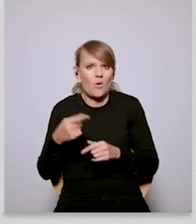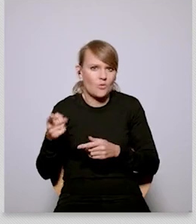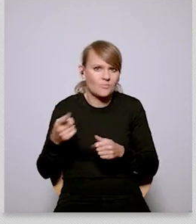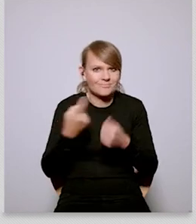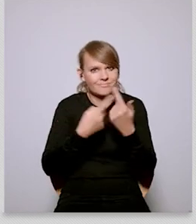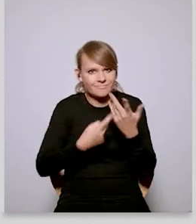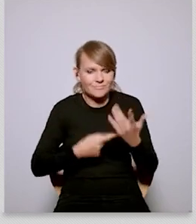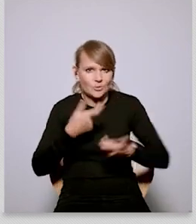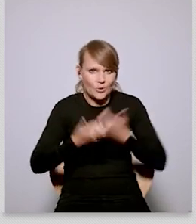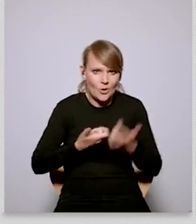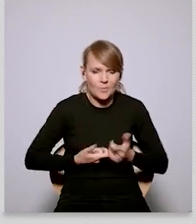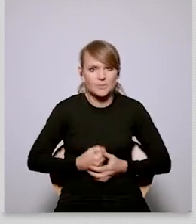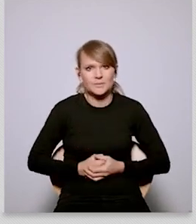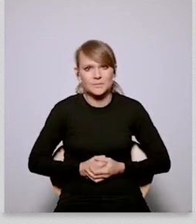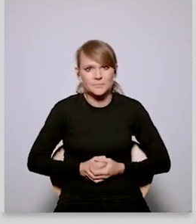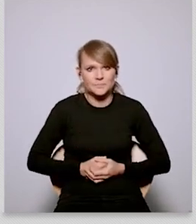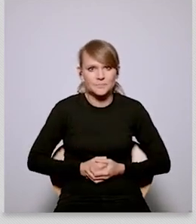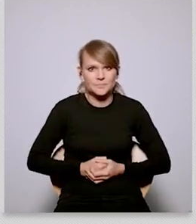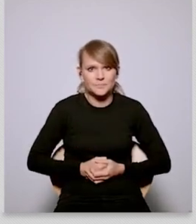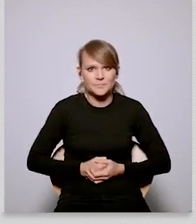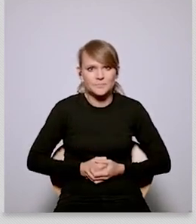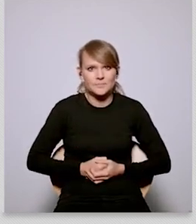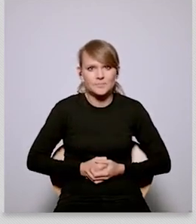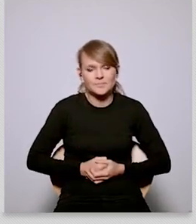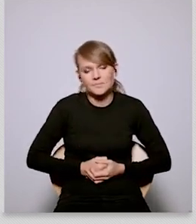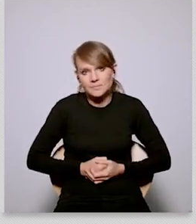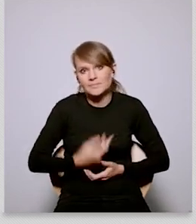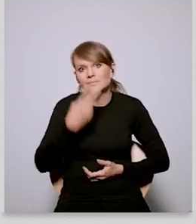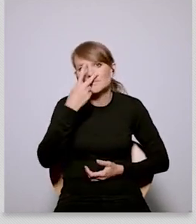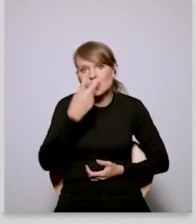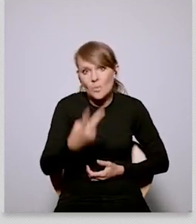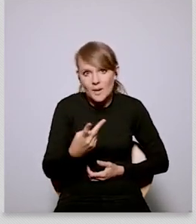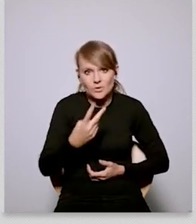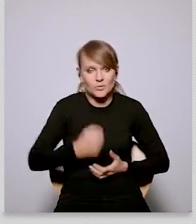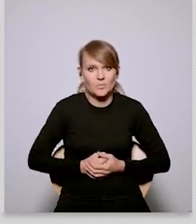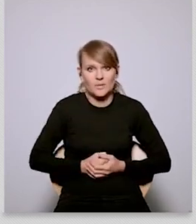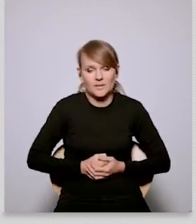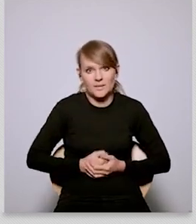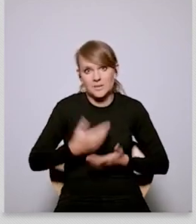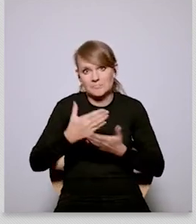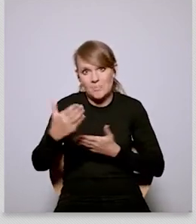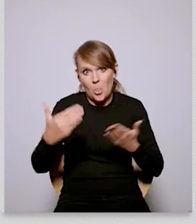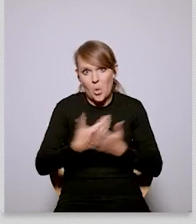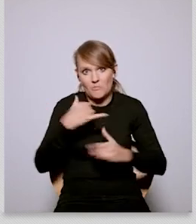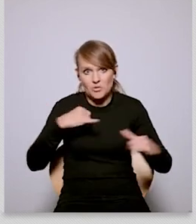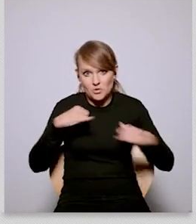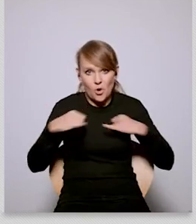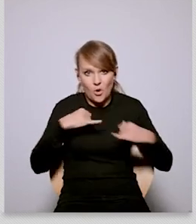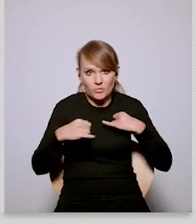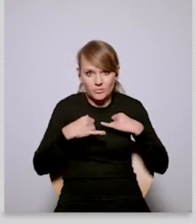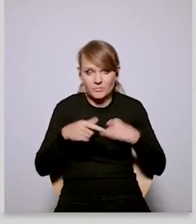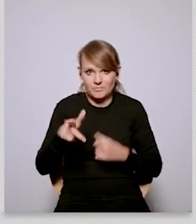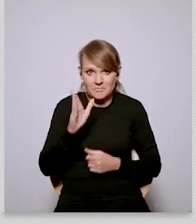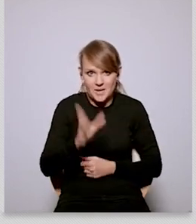let's see if the new government steps into the role of the honest broker i think this is really an interesting